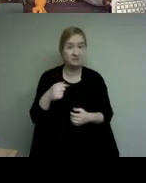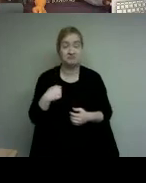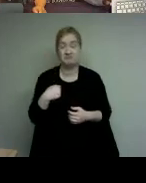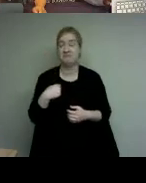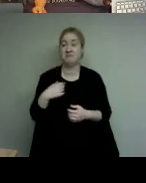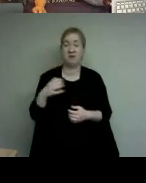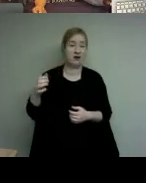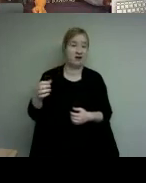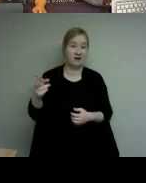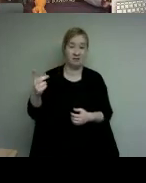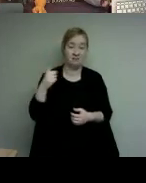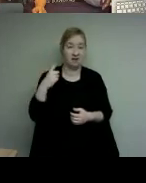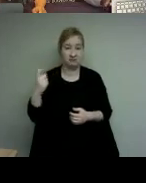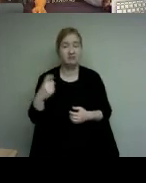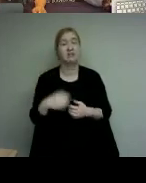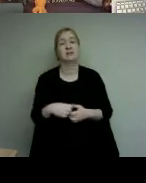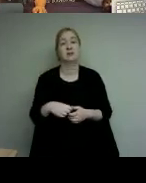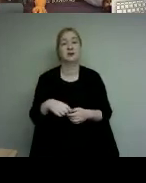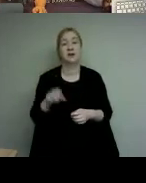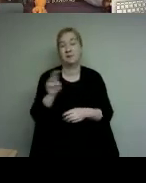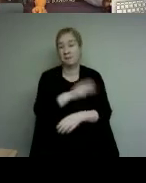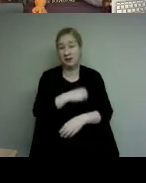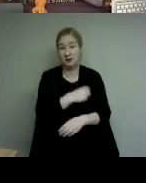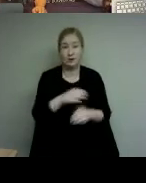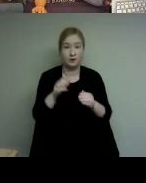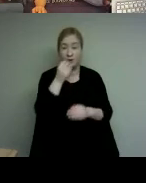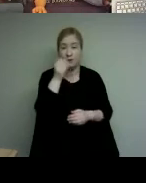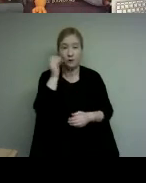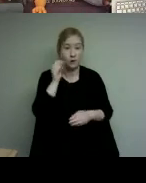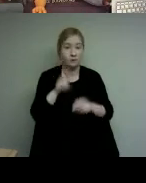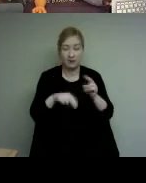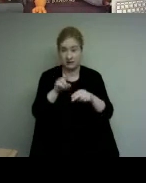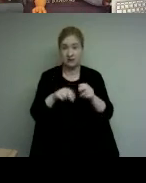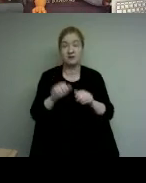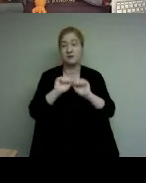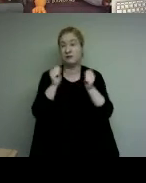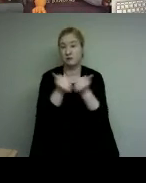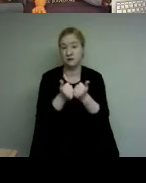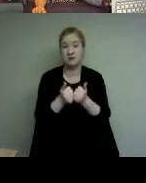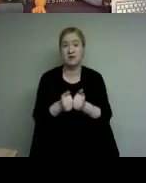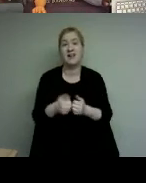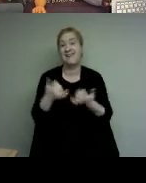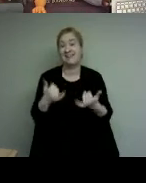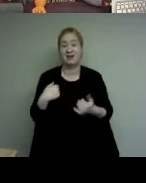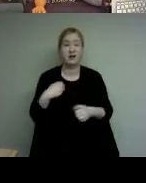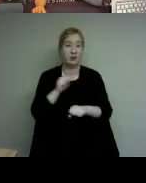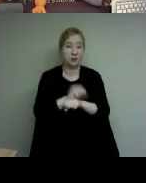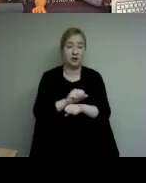manitoba home builders association but for the last 11 years i've been working with the manitoba constructive sector council